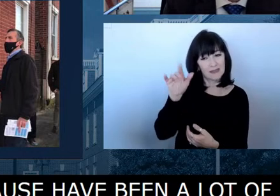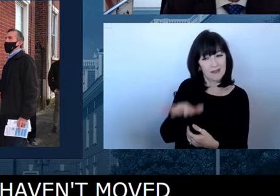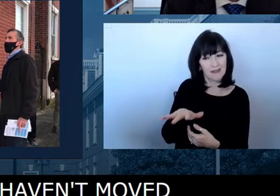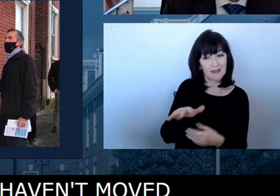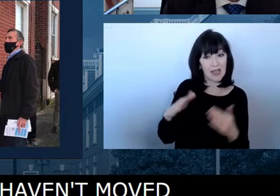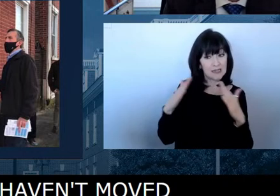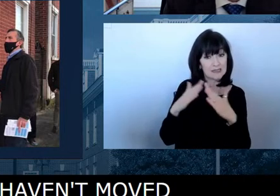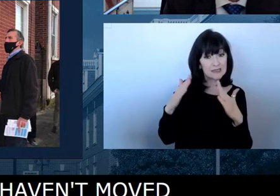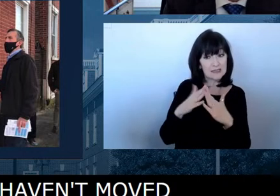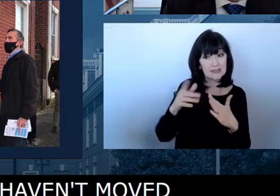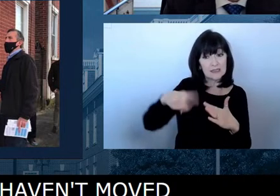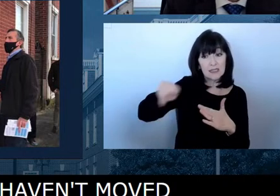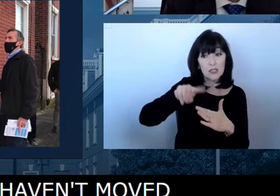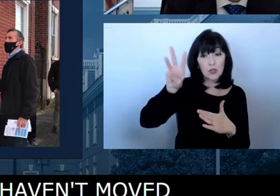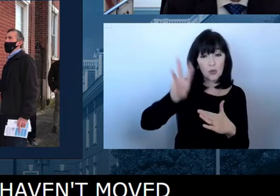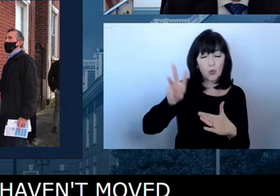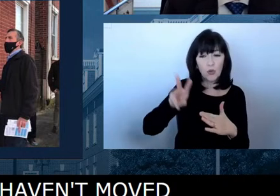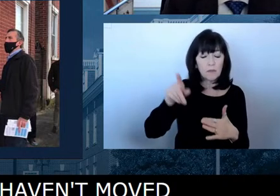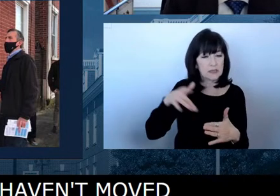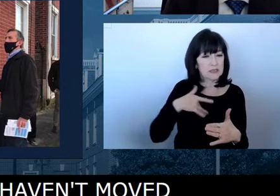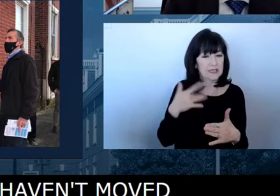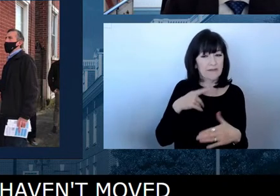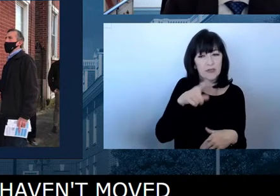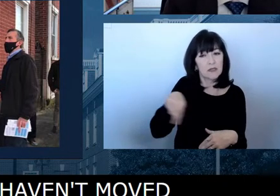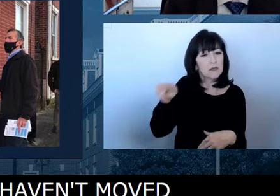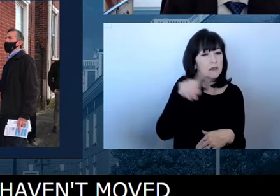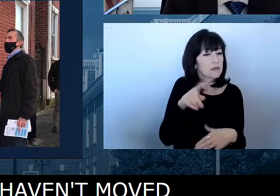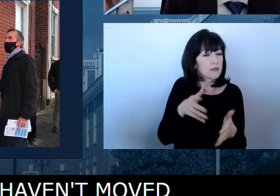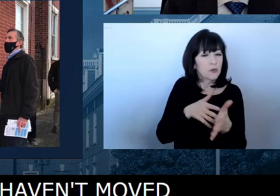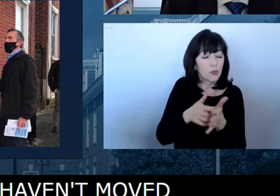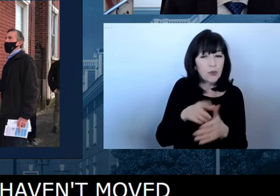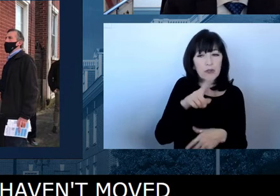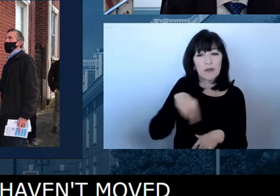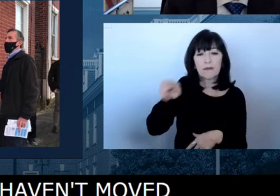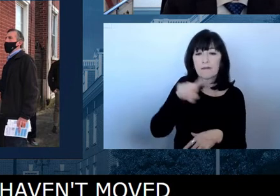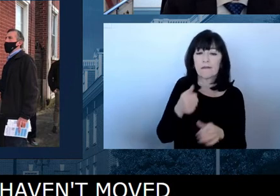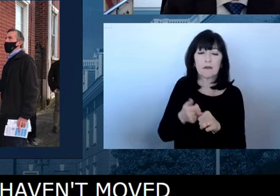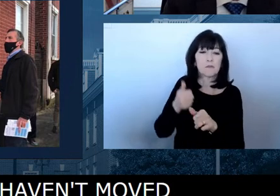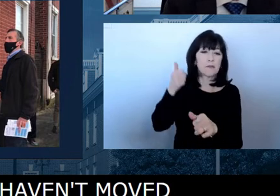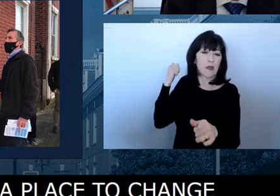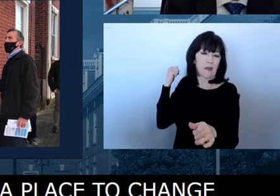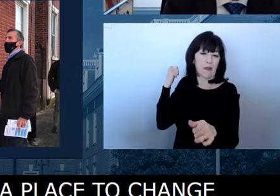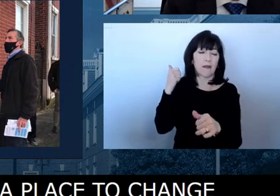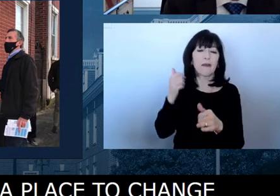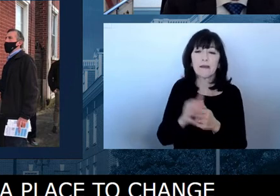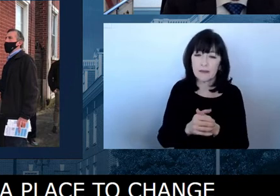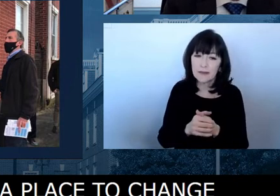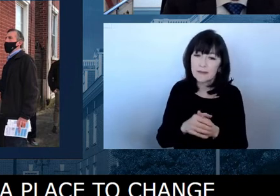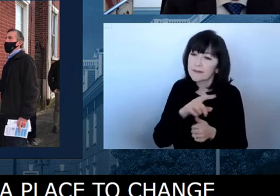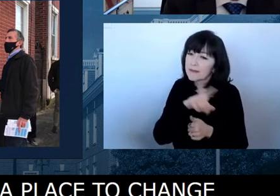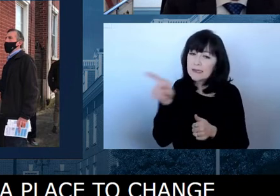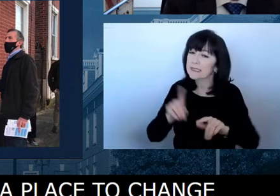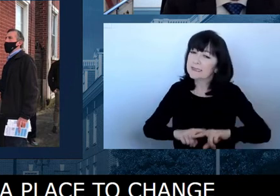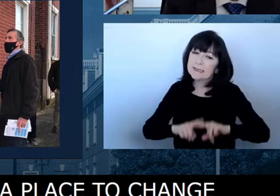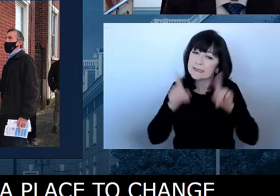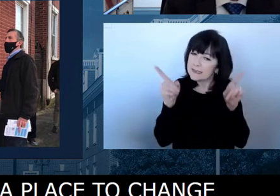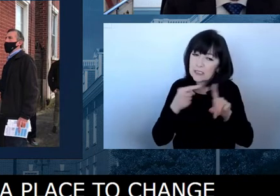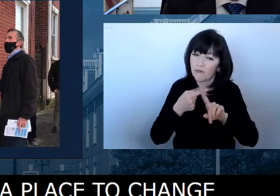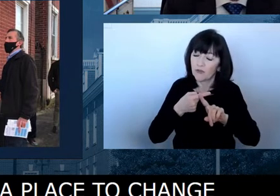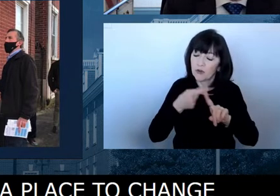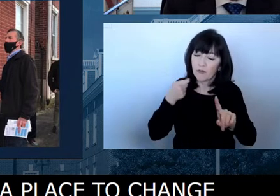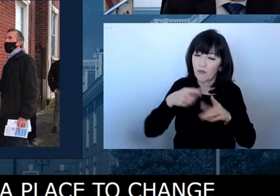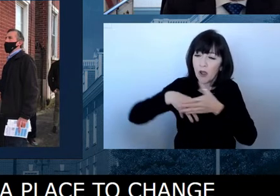in Wilmington have been left behind, uh, putting, connecting our schools with community-based